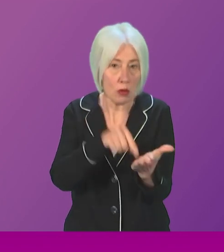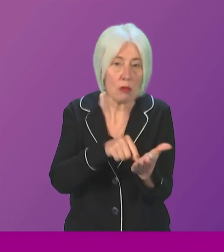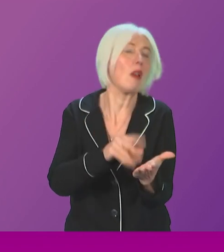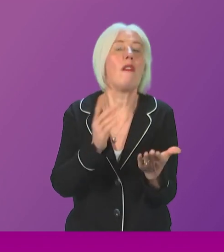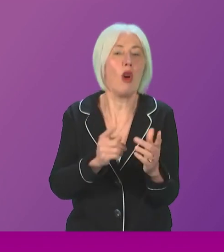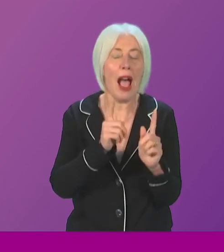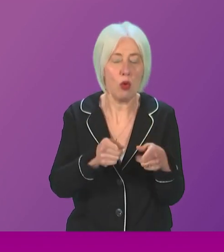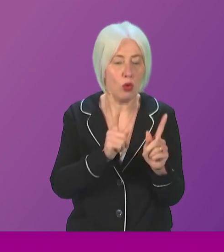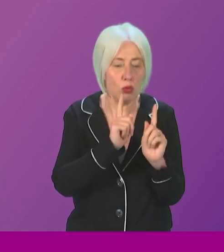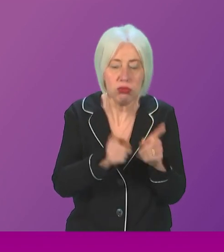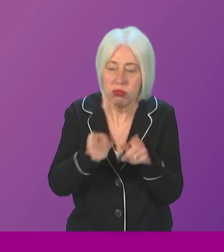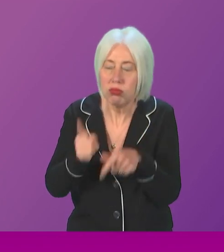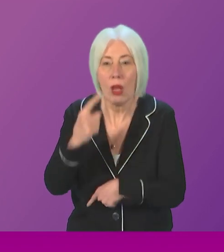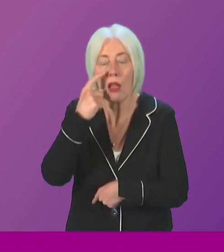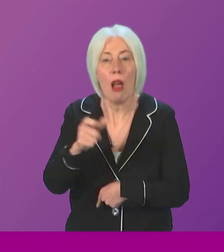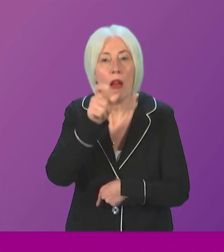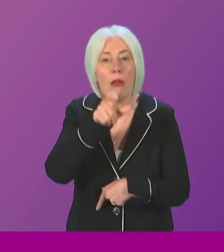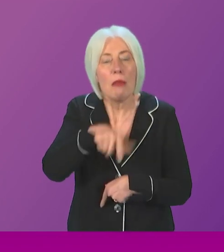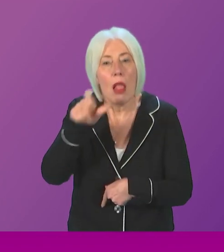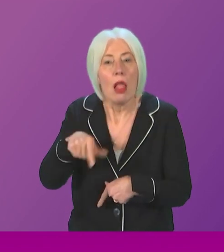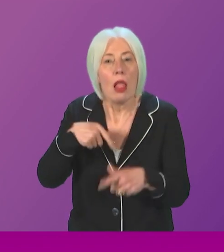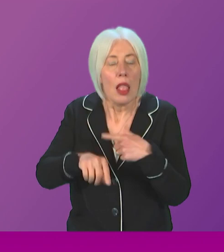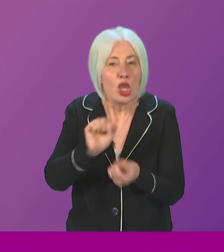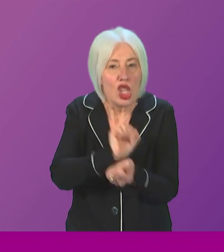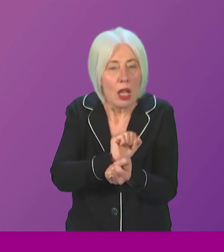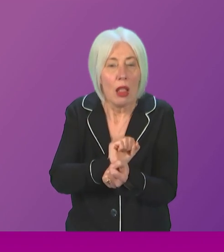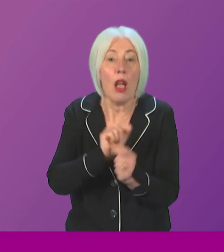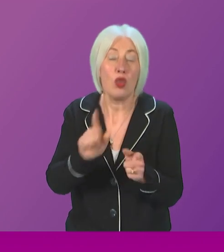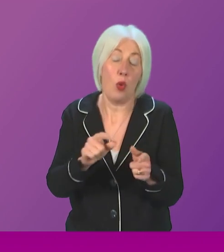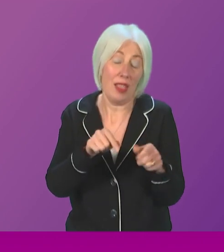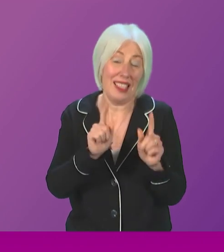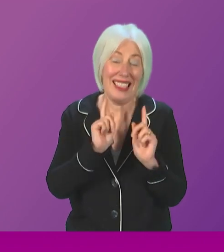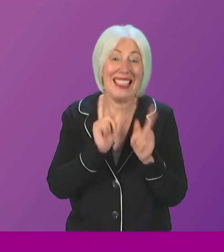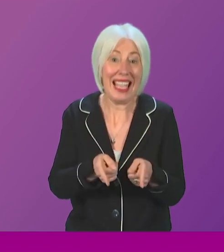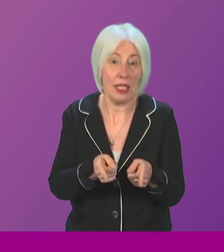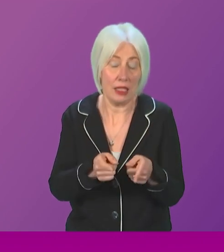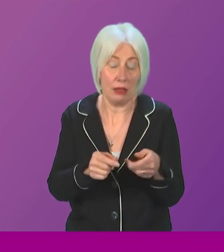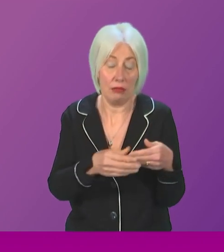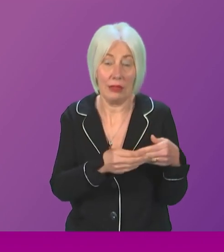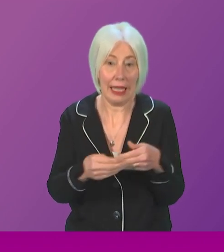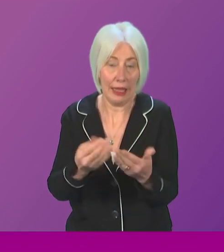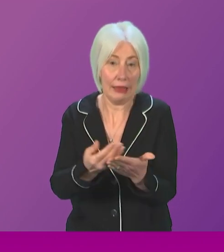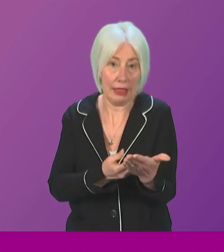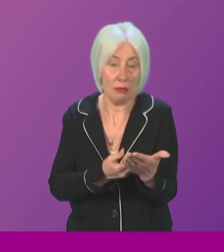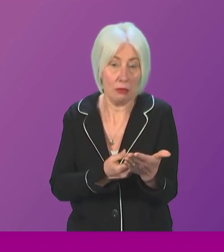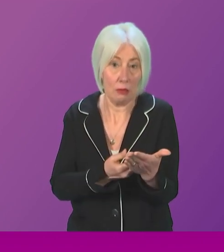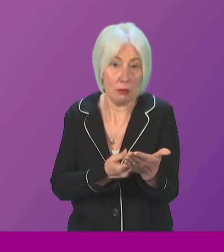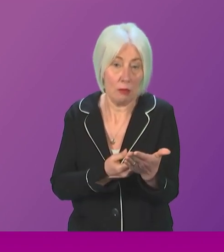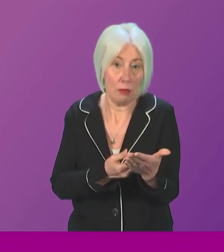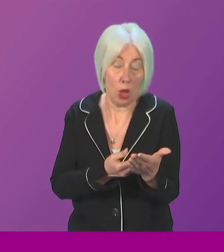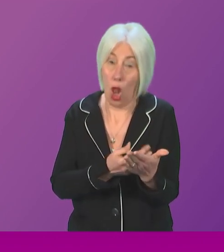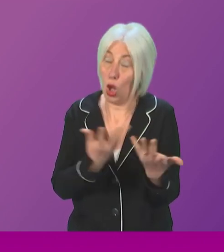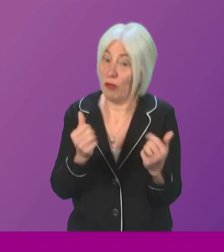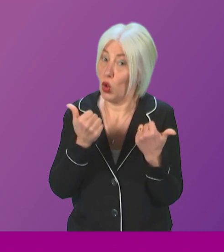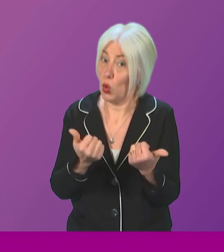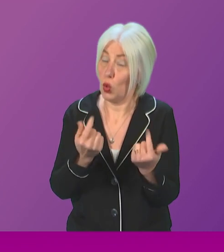of young people. And the last thing I would say, providing officer on that sentencing guideline, of course, notwithstanding all of the good that is in